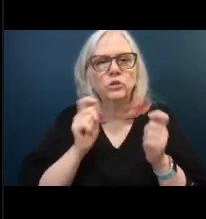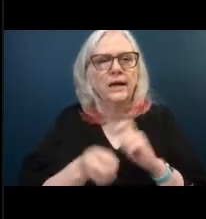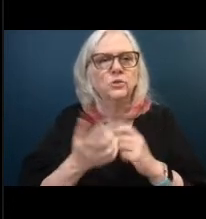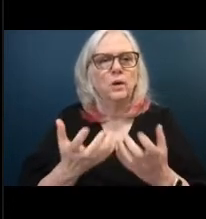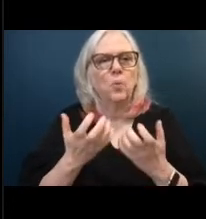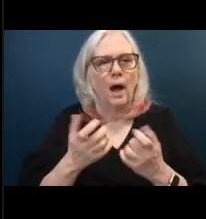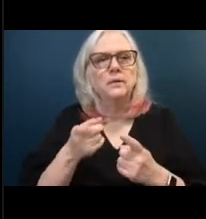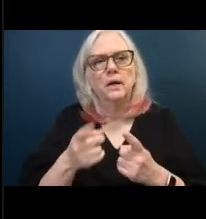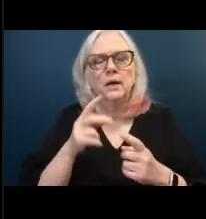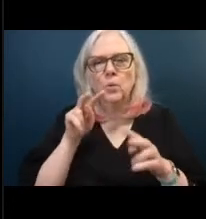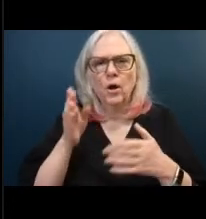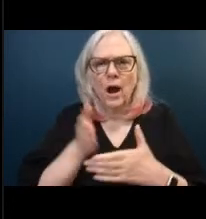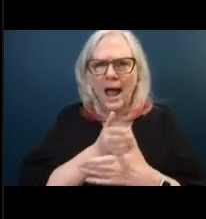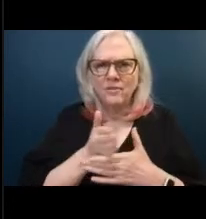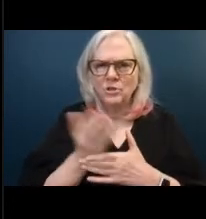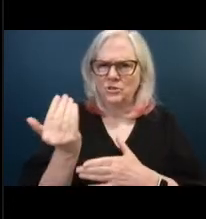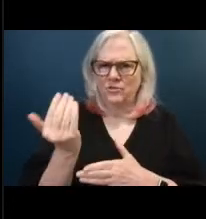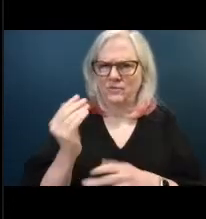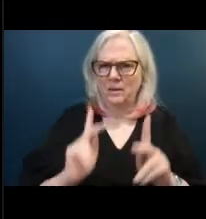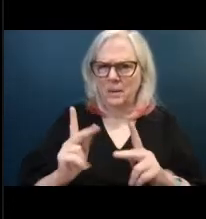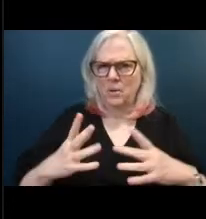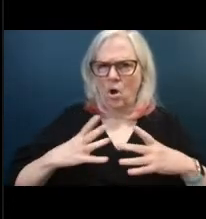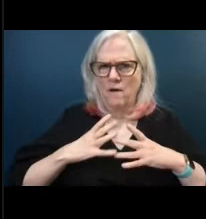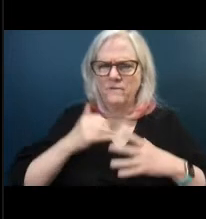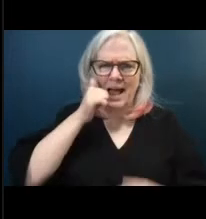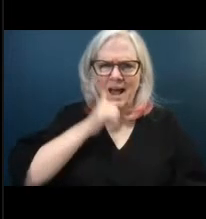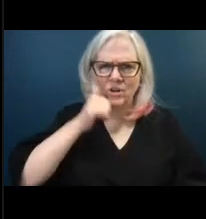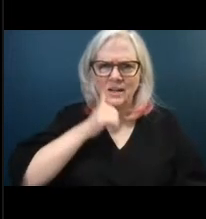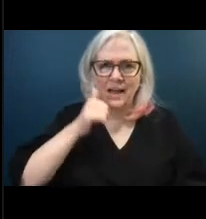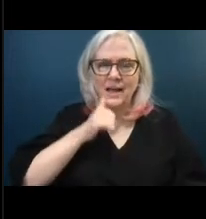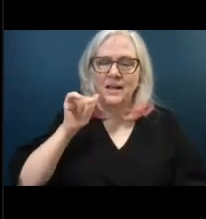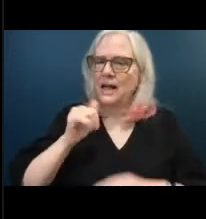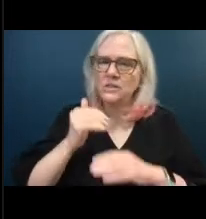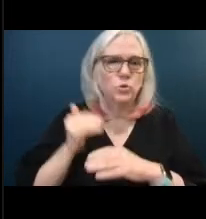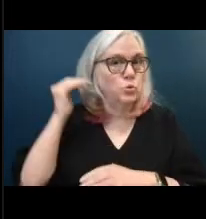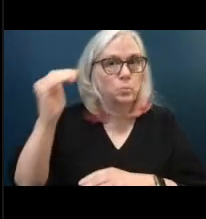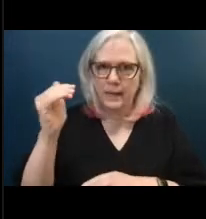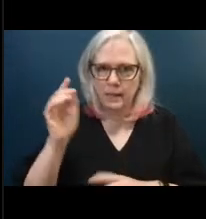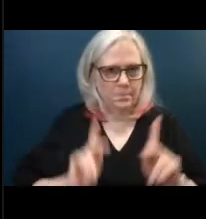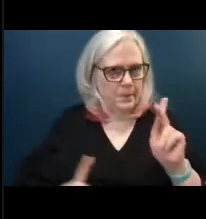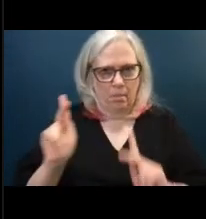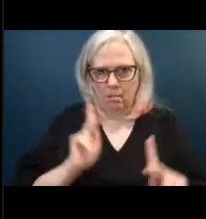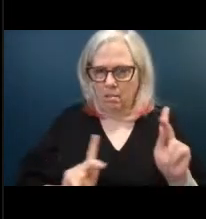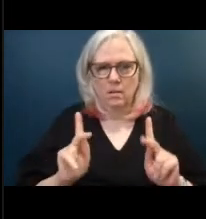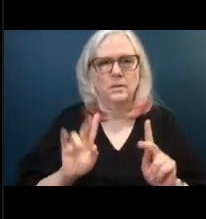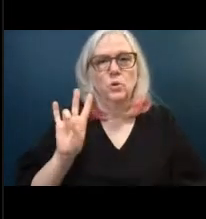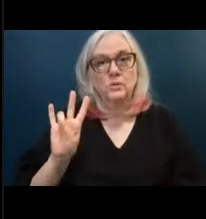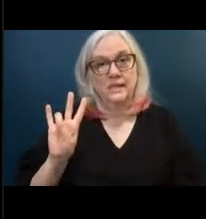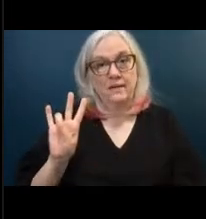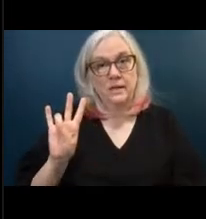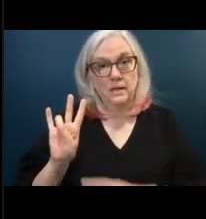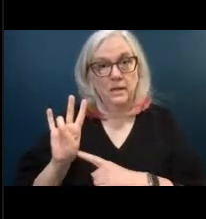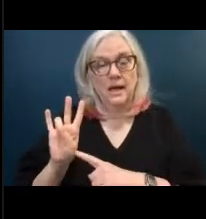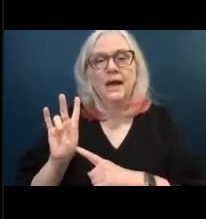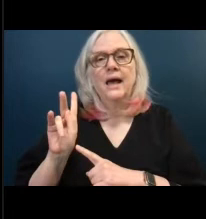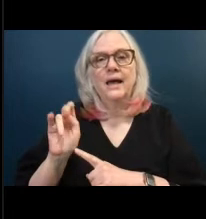that's too many people so seven of them were kelly days so i